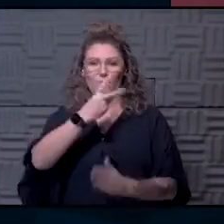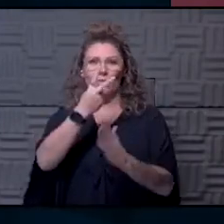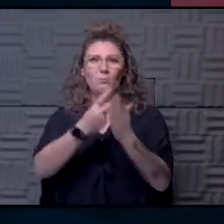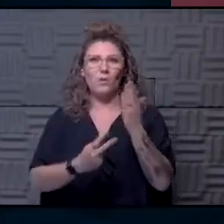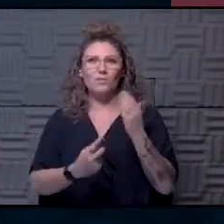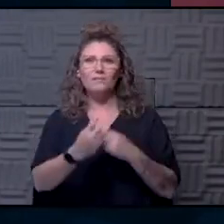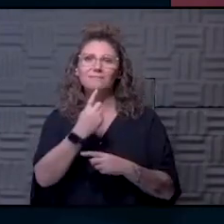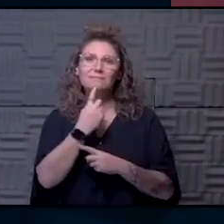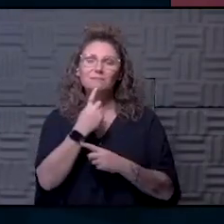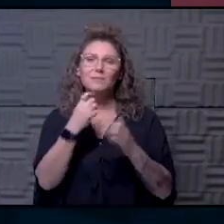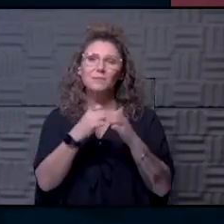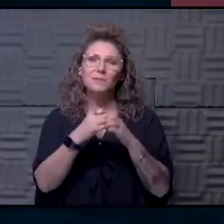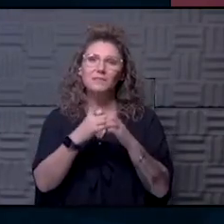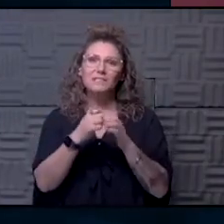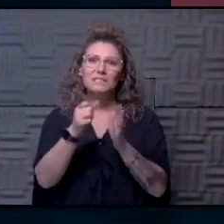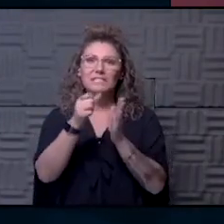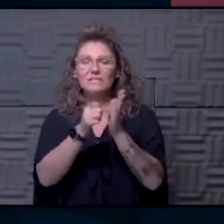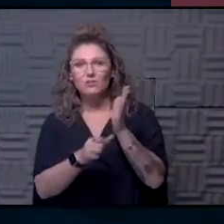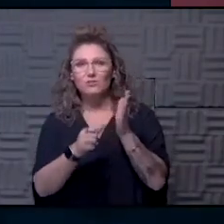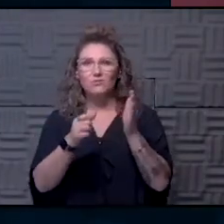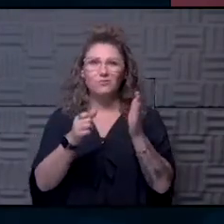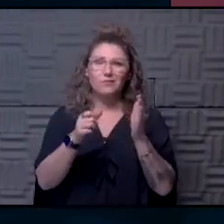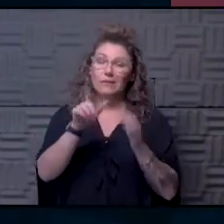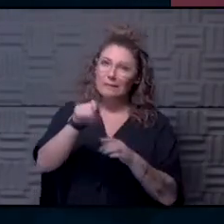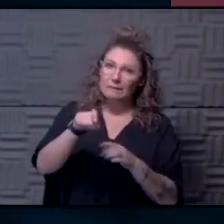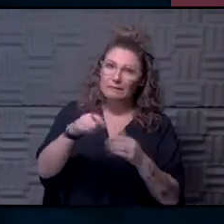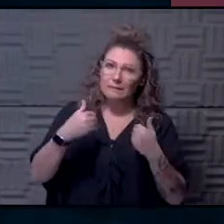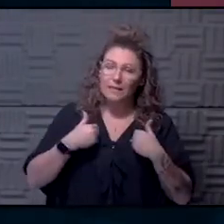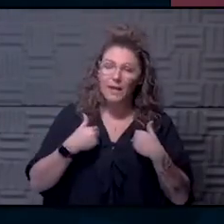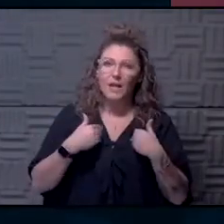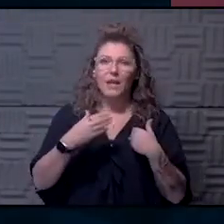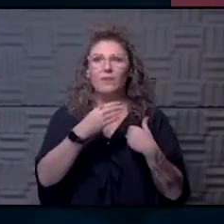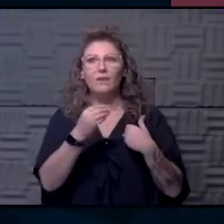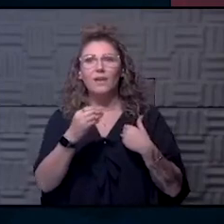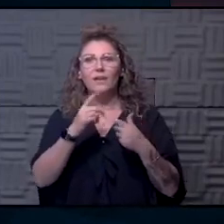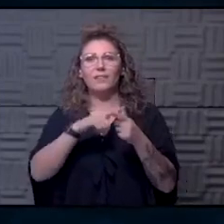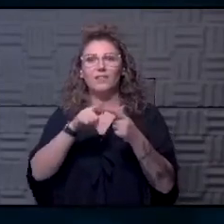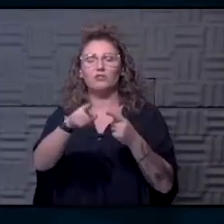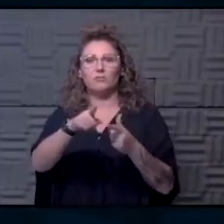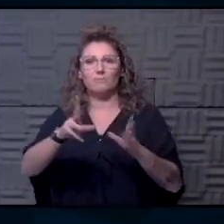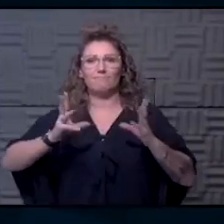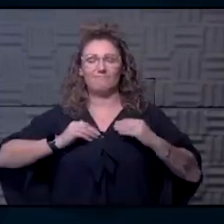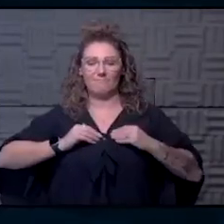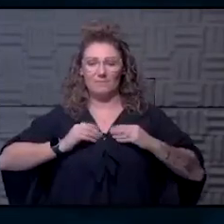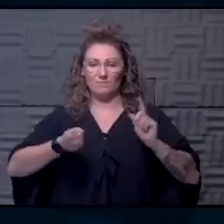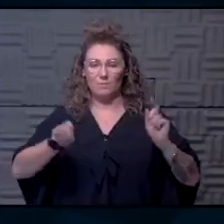disappointed with the surgery coming on and once she kind of adjusted and